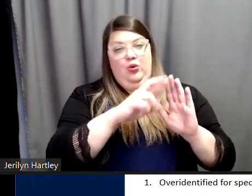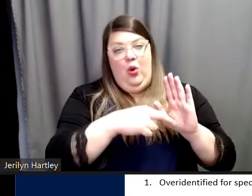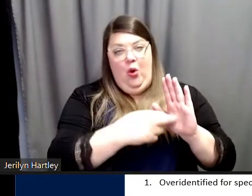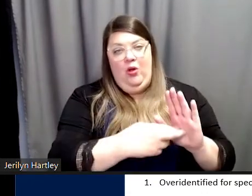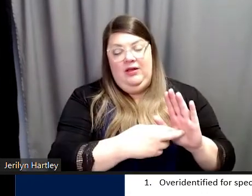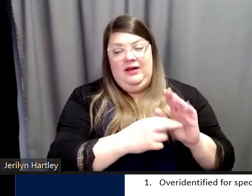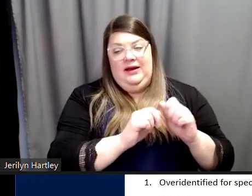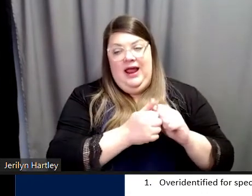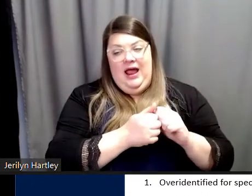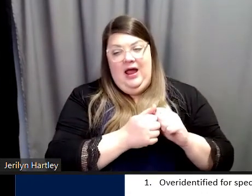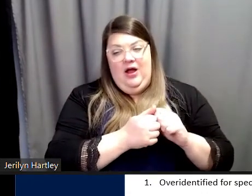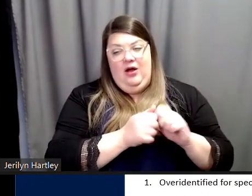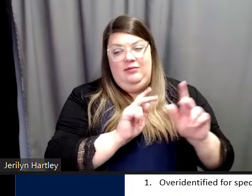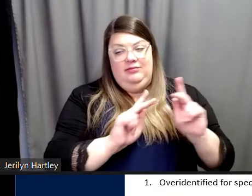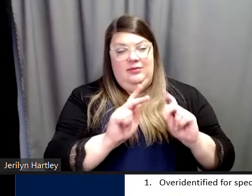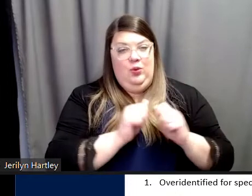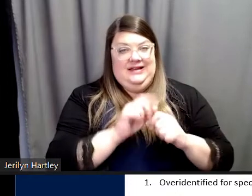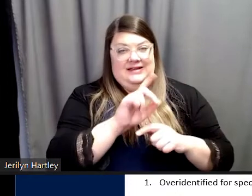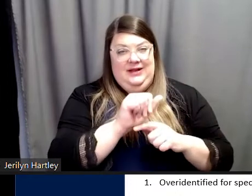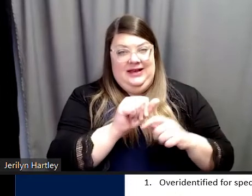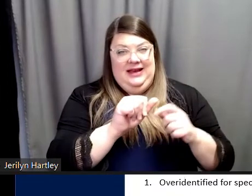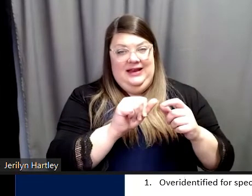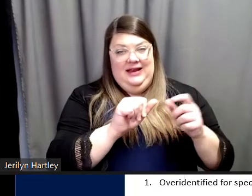disabilities get placed.